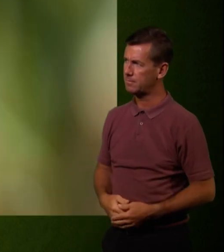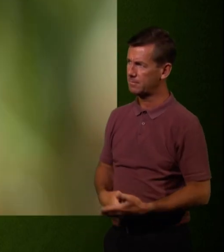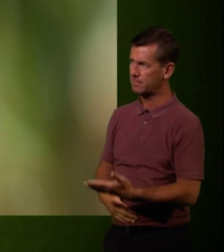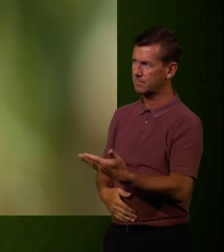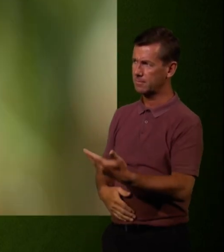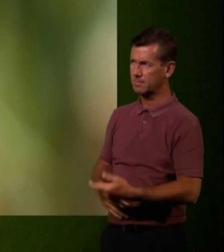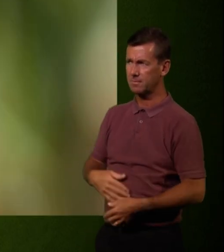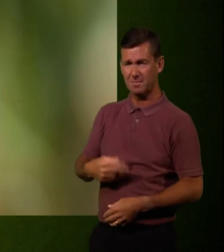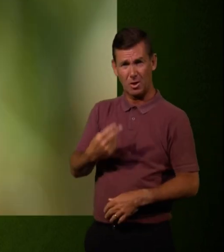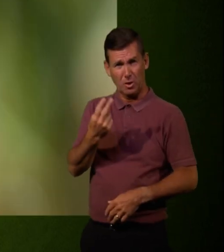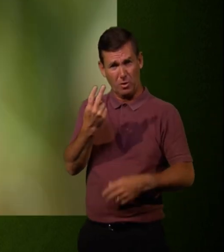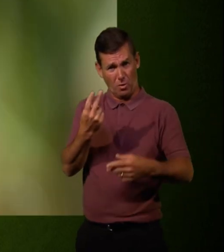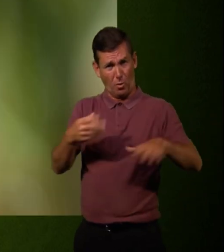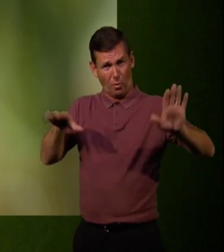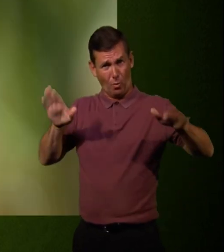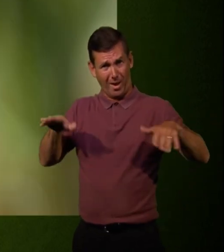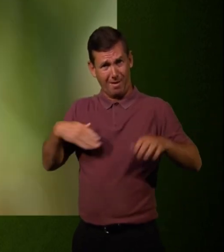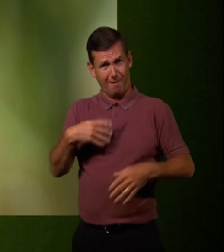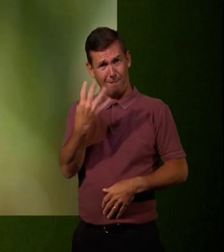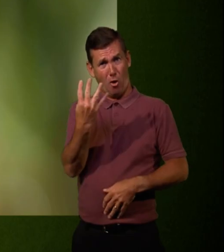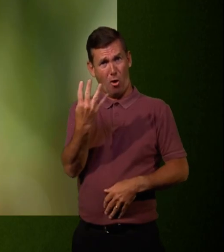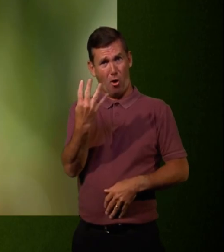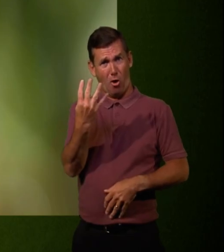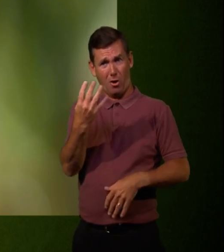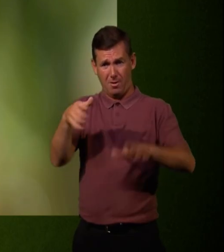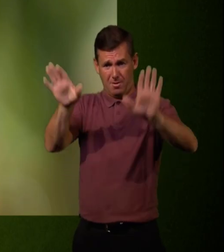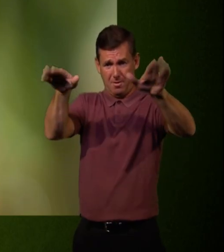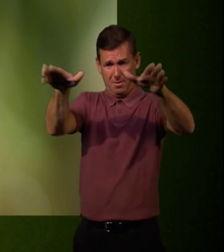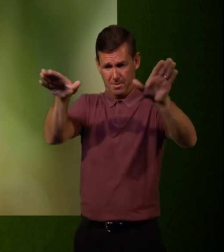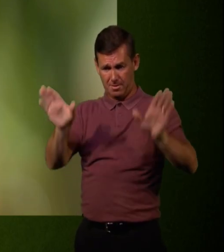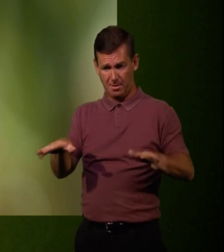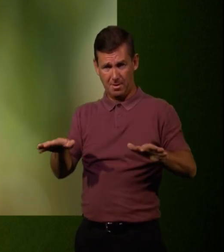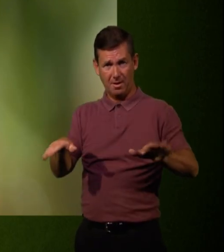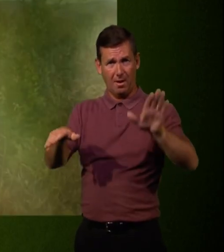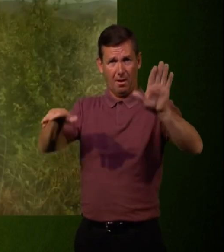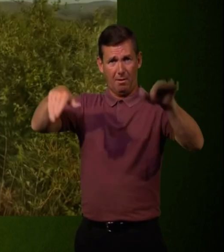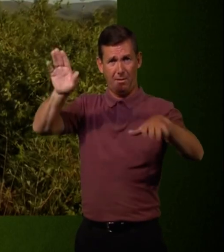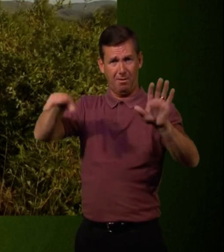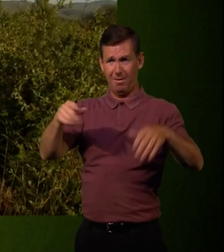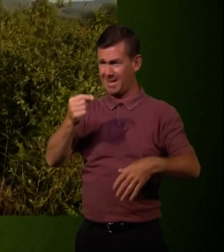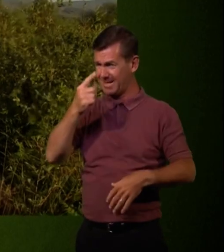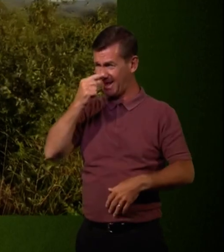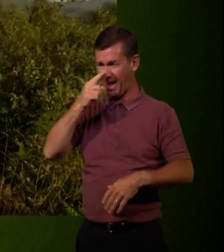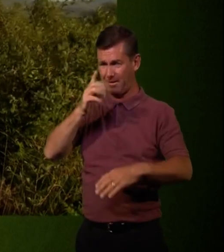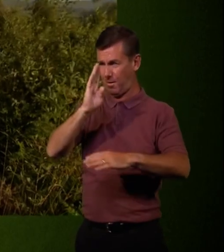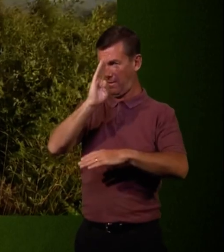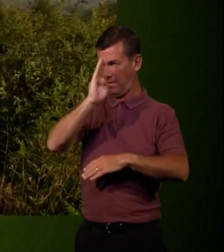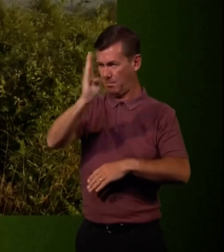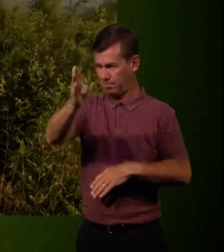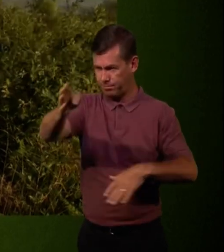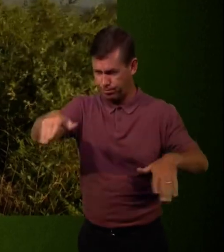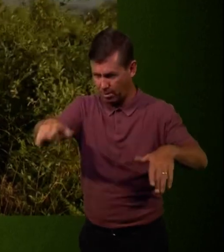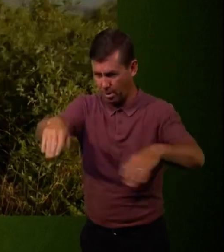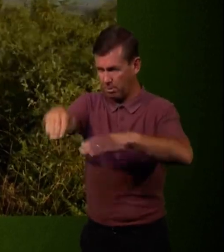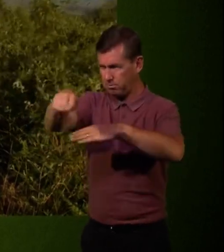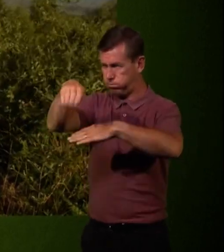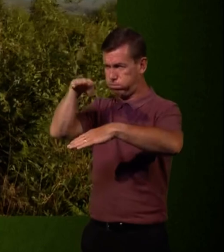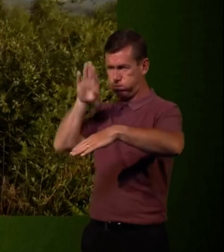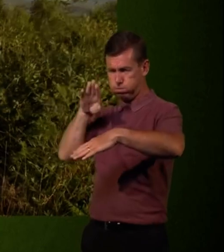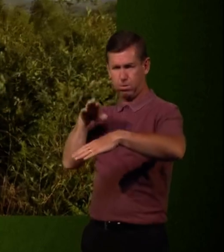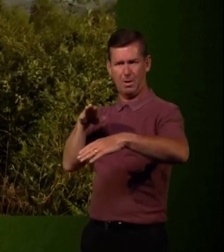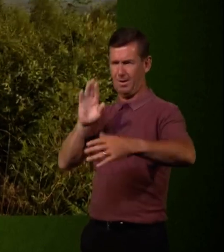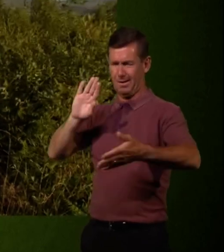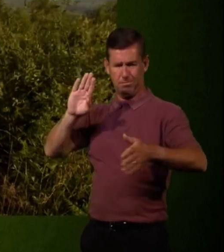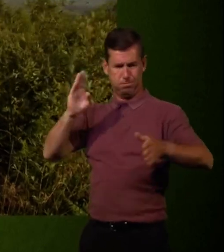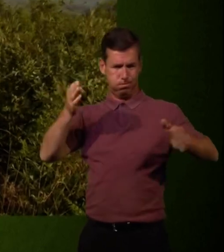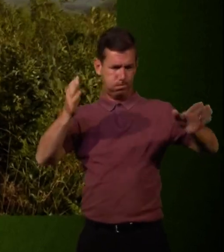uniform wings that they can beat more or less independently which allows them to fly forward. It allows them to fly backwards. It means they